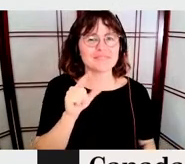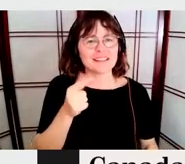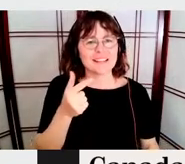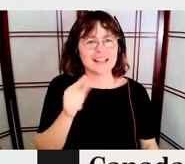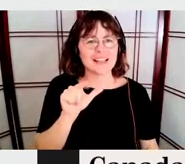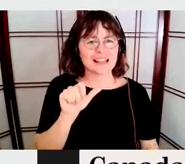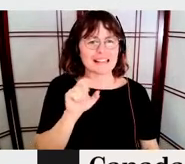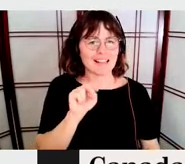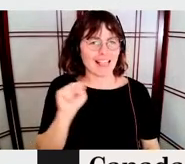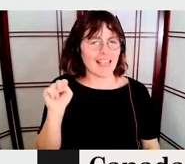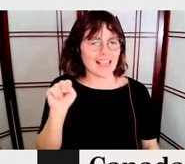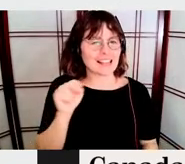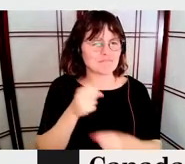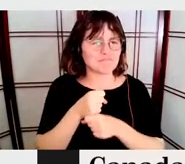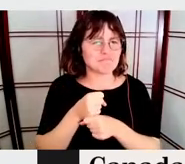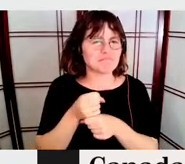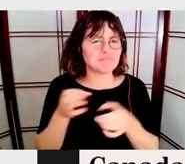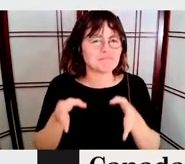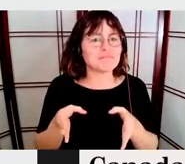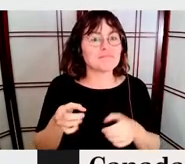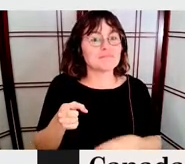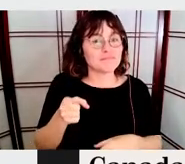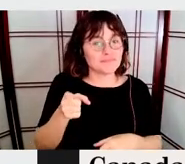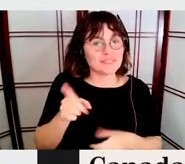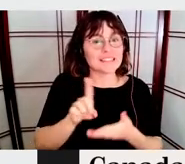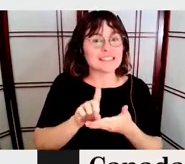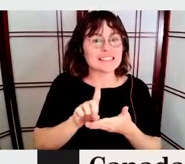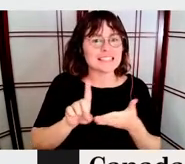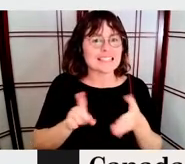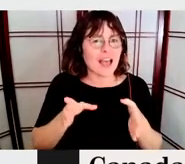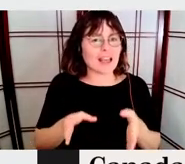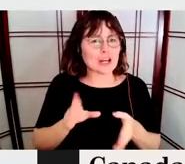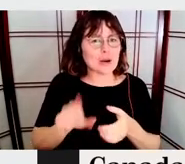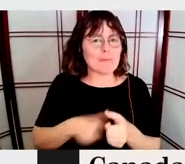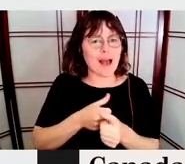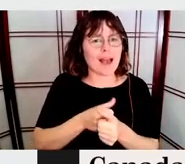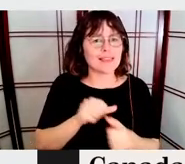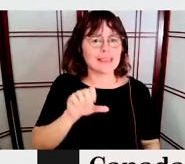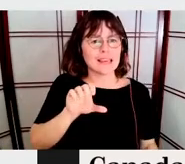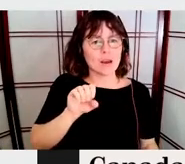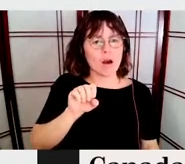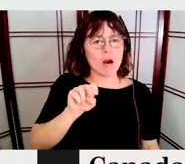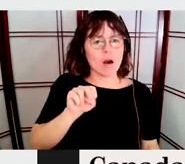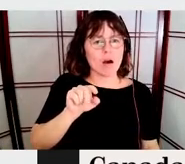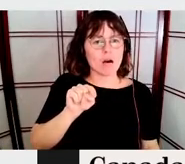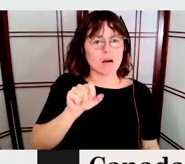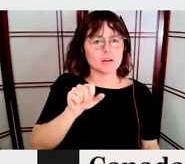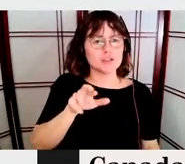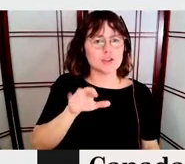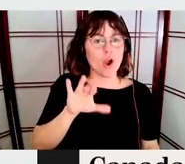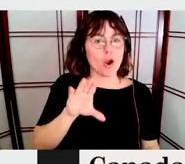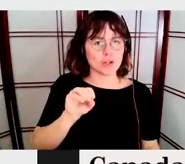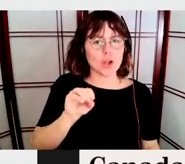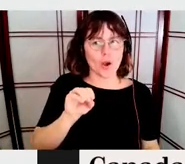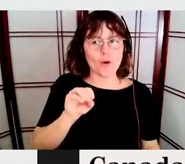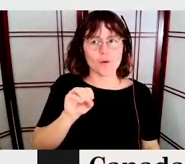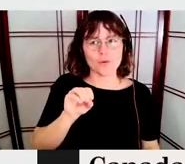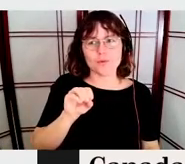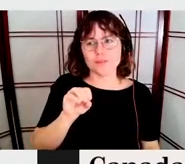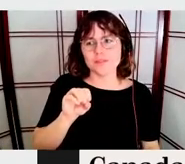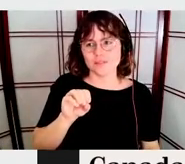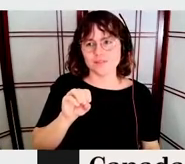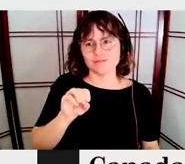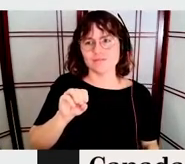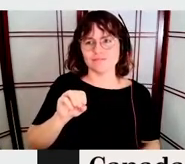the, the Ontario, uh, Mark. Uh, in the, um, in the film, the documentary film, uh,